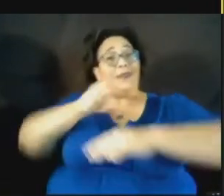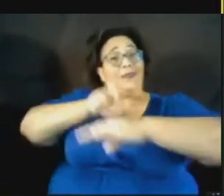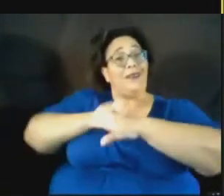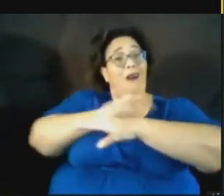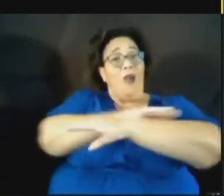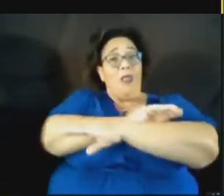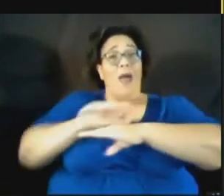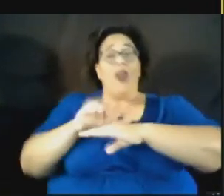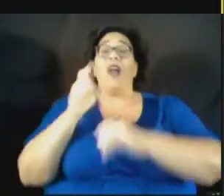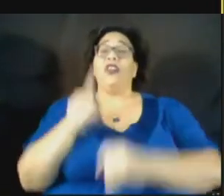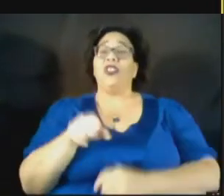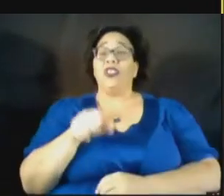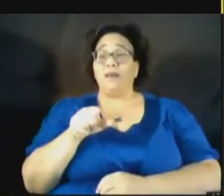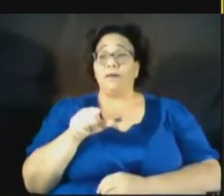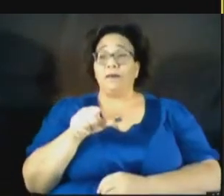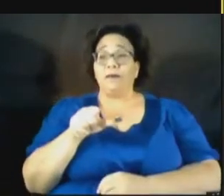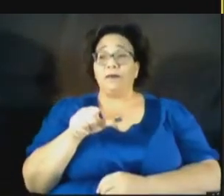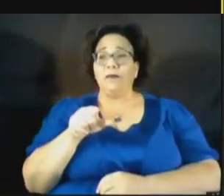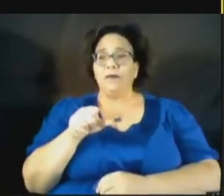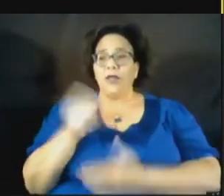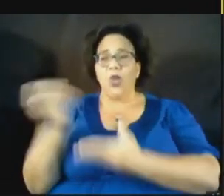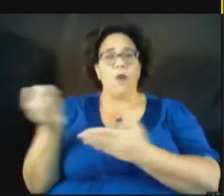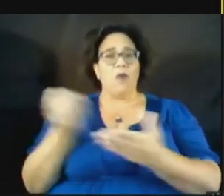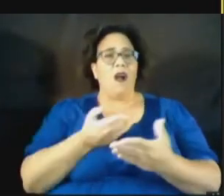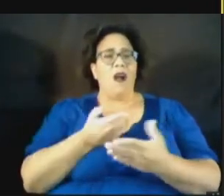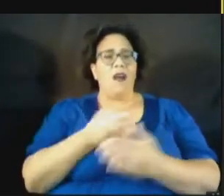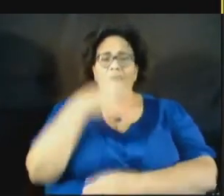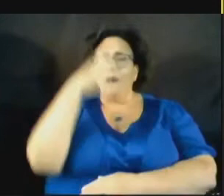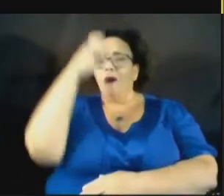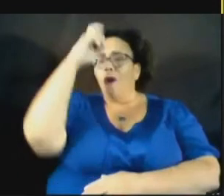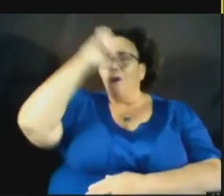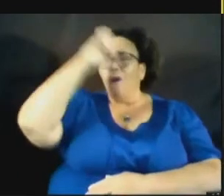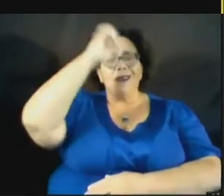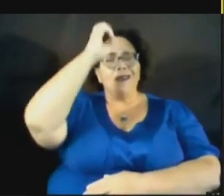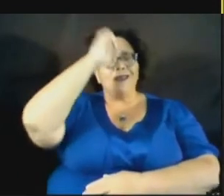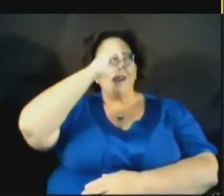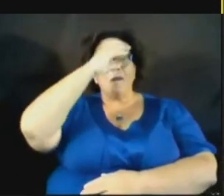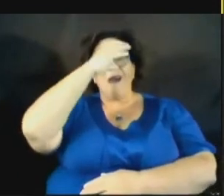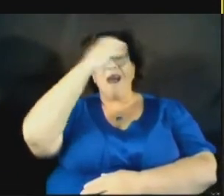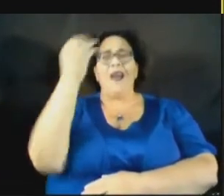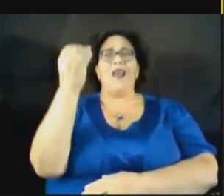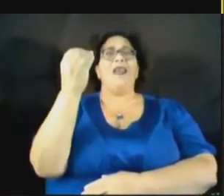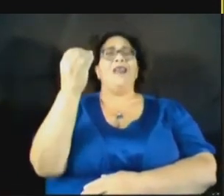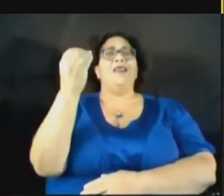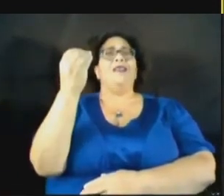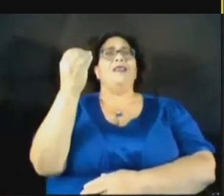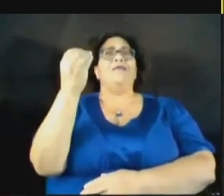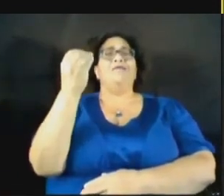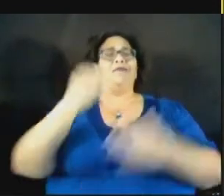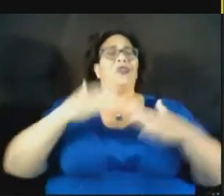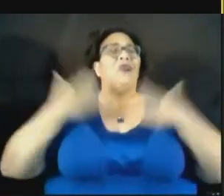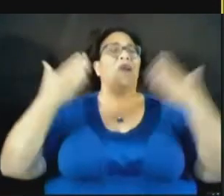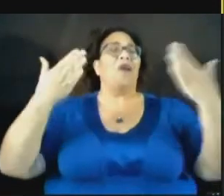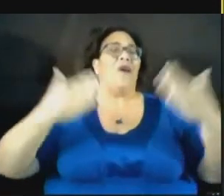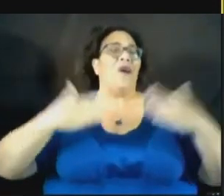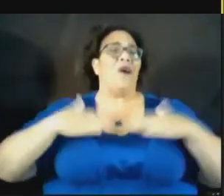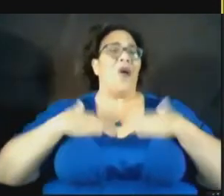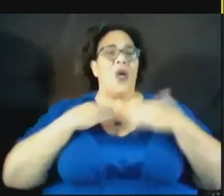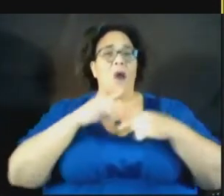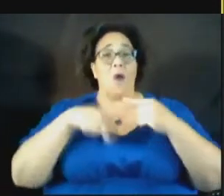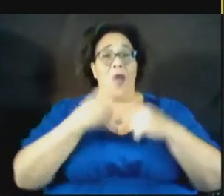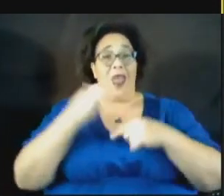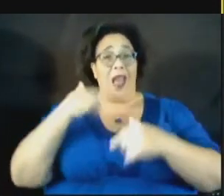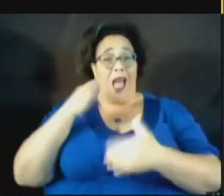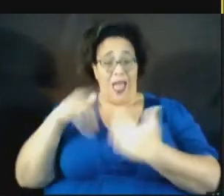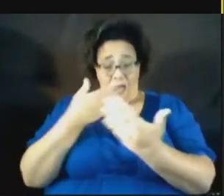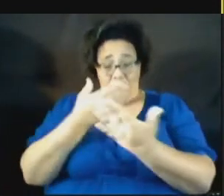she brought such wisdom to that panel and such joy when I got to meet her